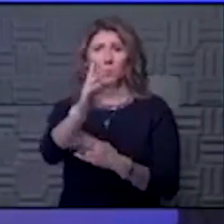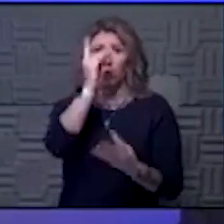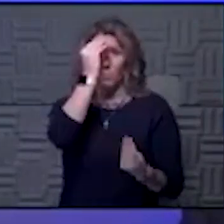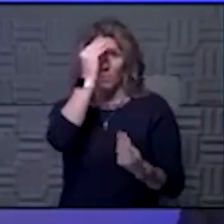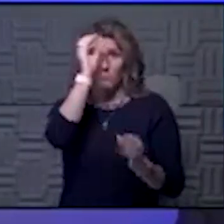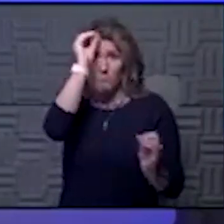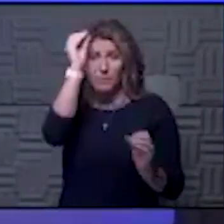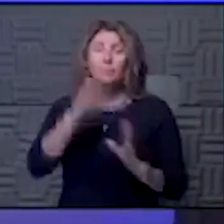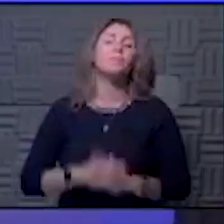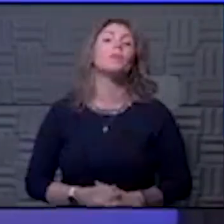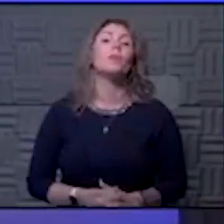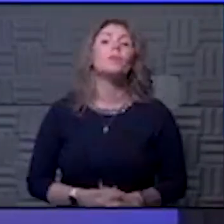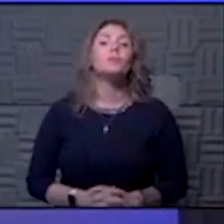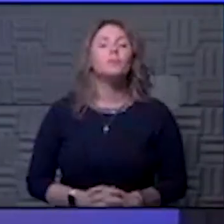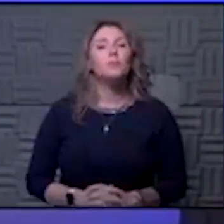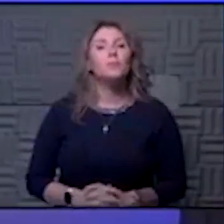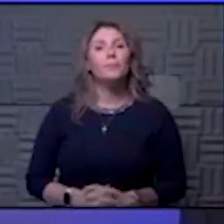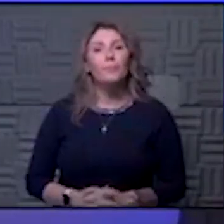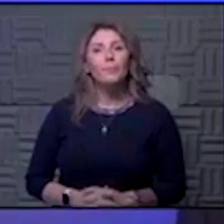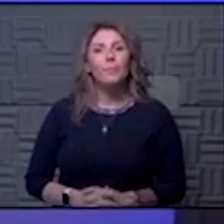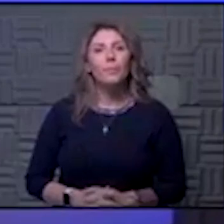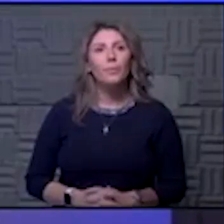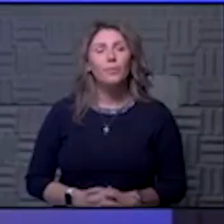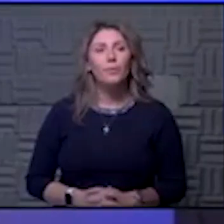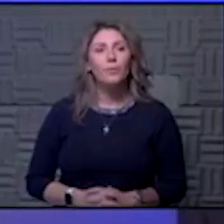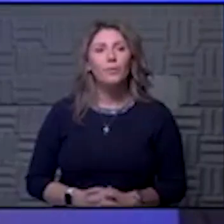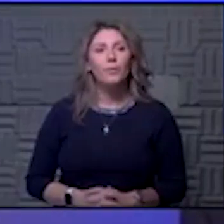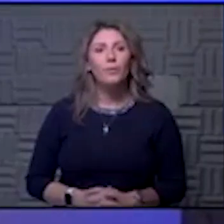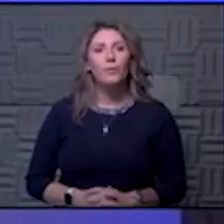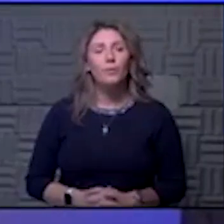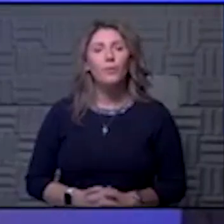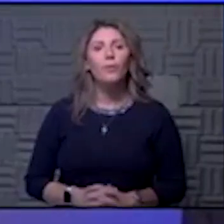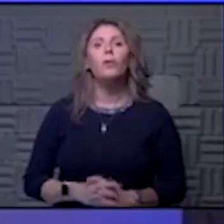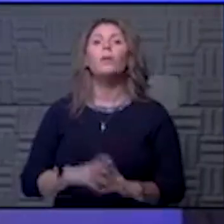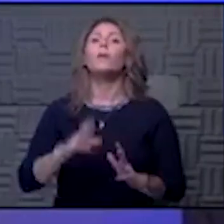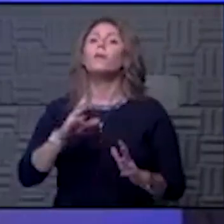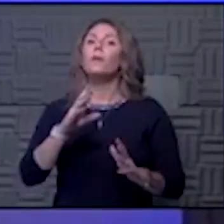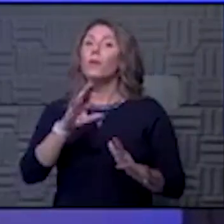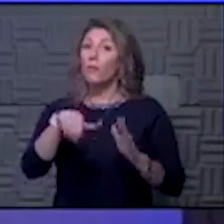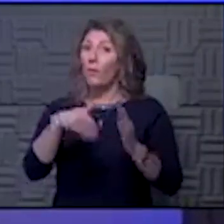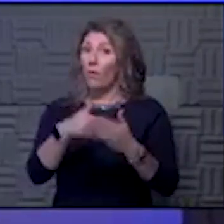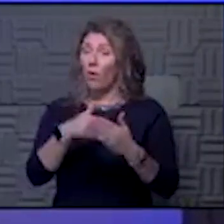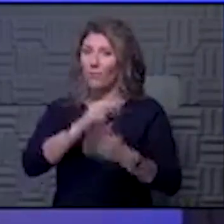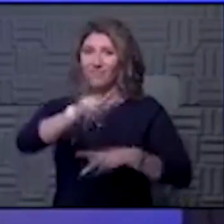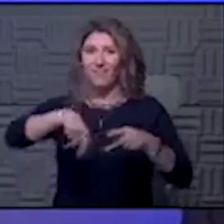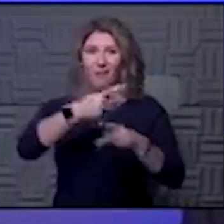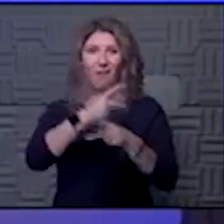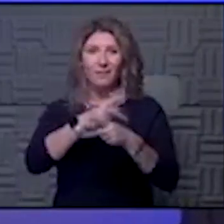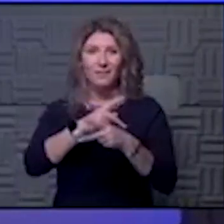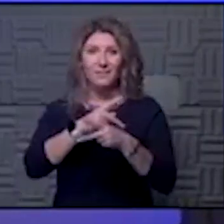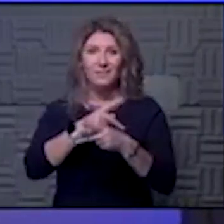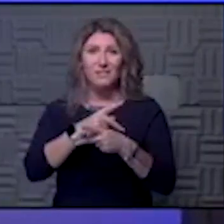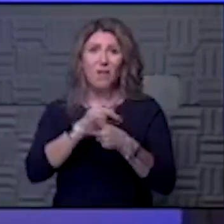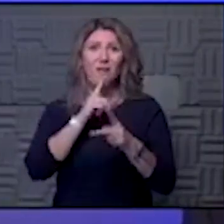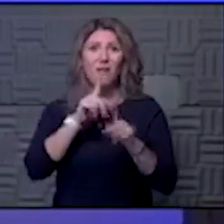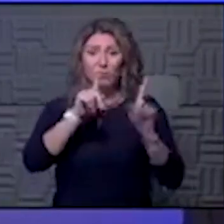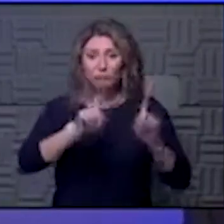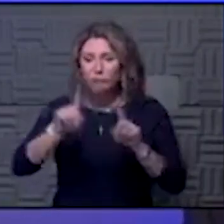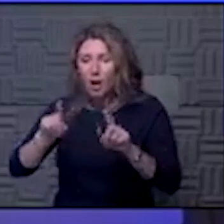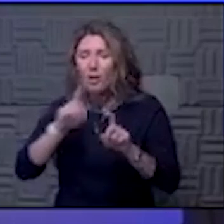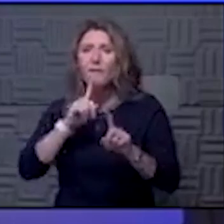Yes. So the all the four major vaccine trials are aiming to